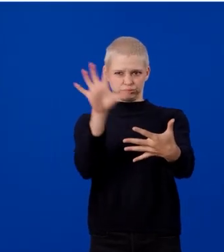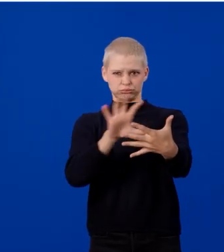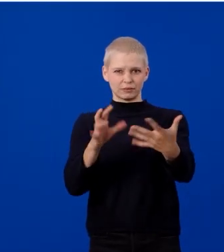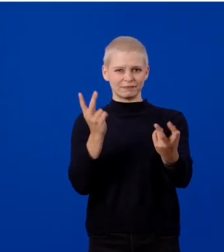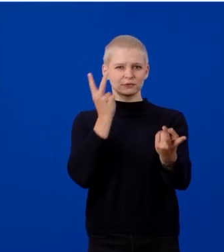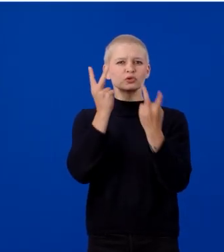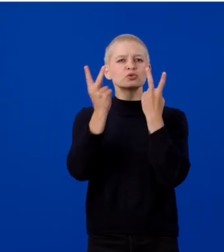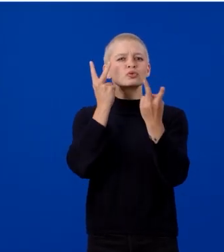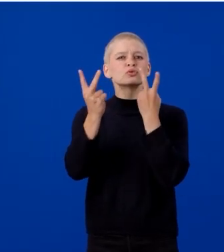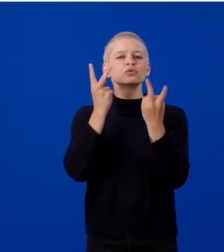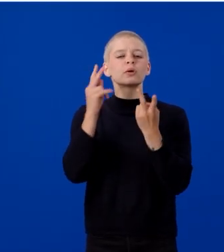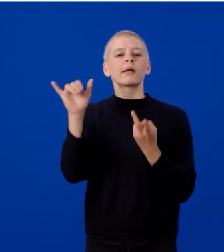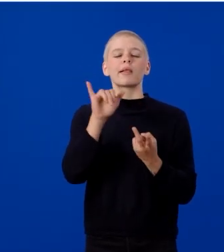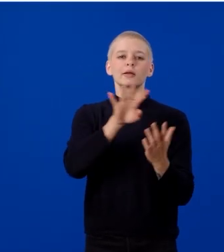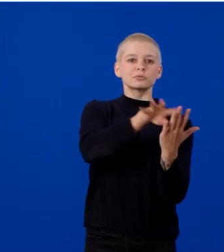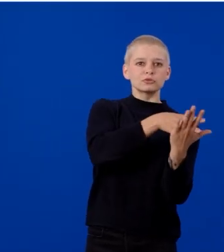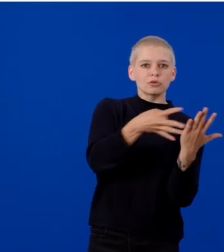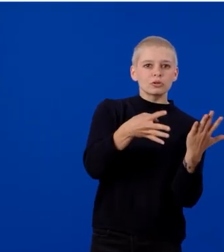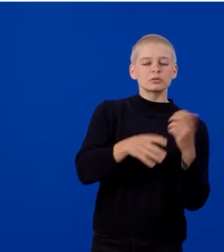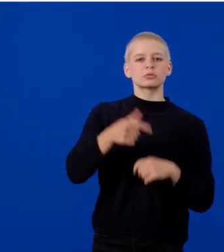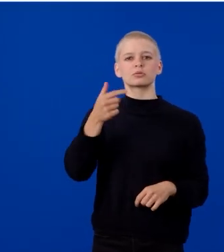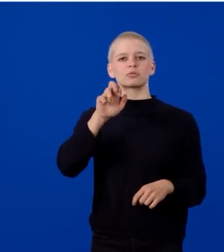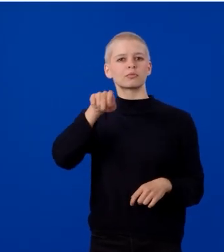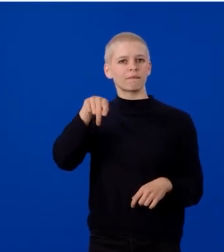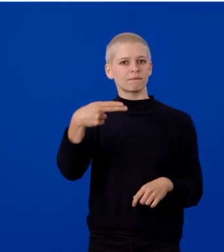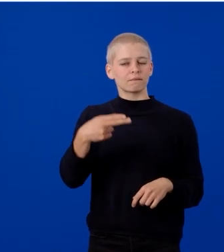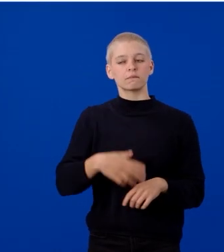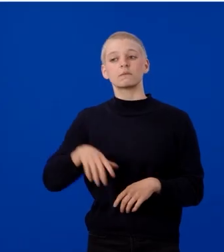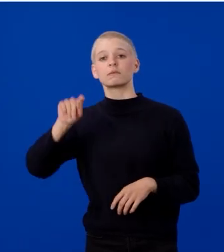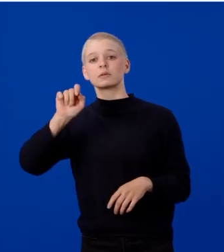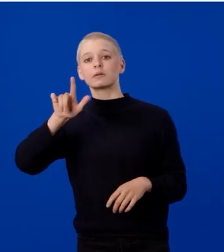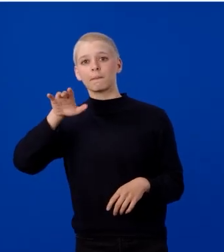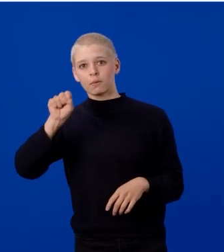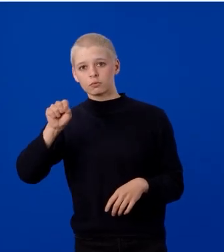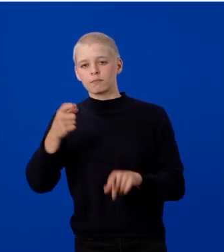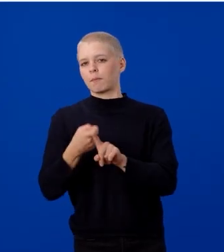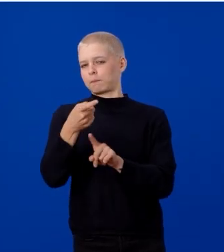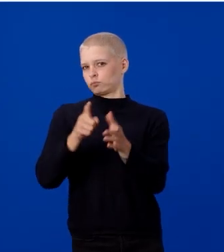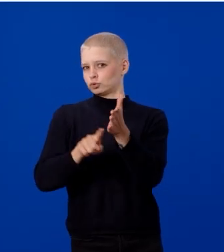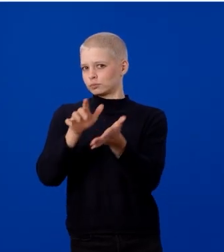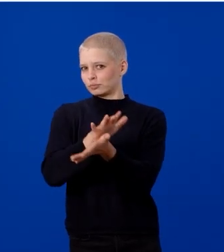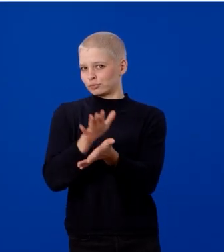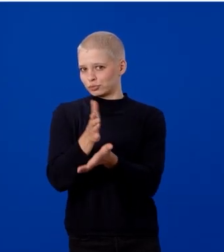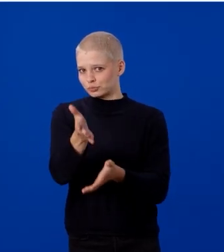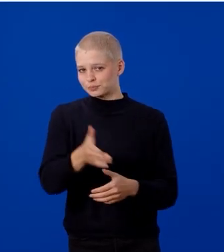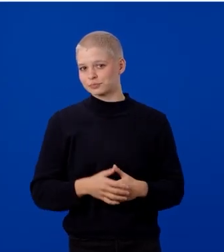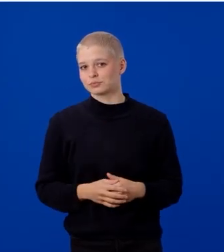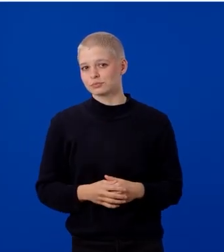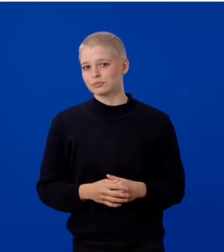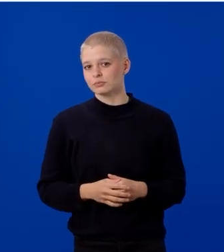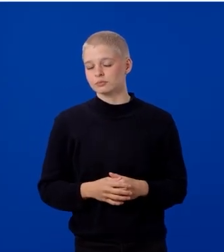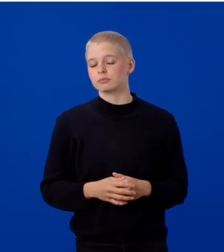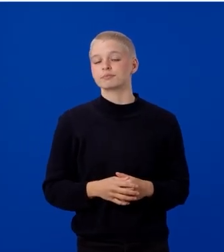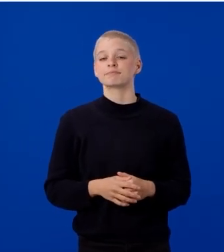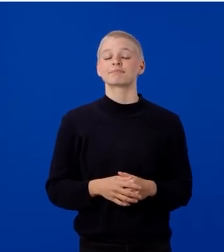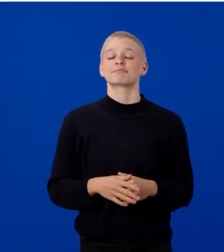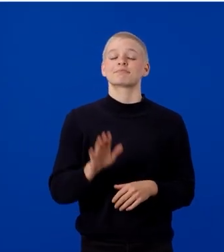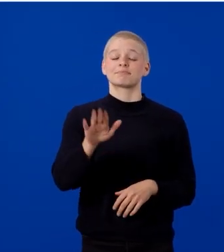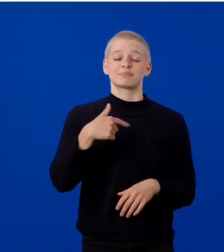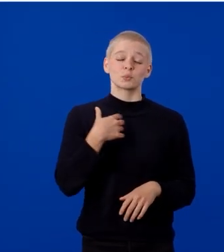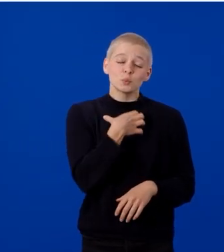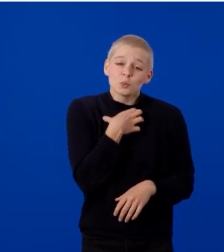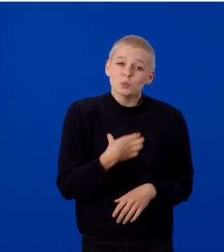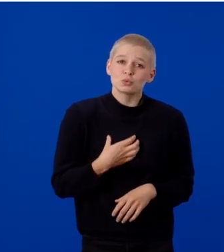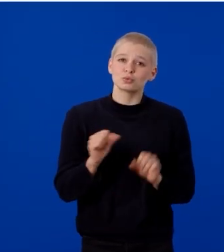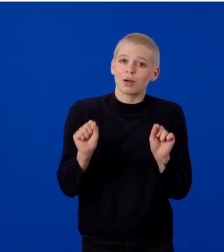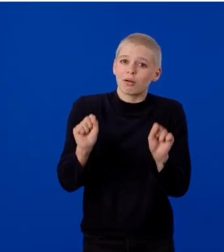format like charts, graphs, and tables in this research paper. As much as I would love to understand